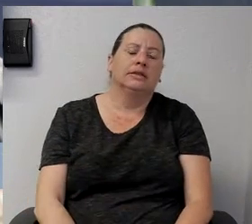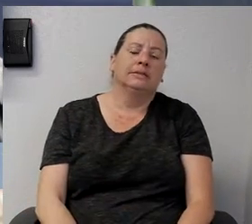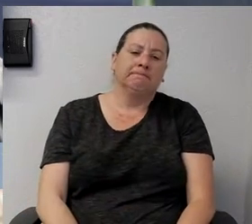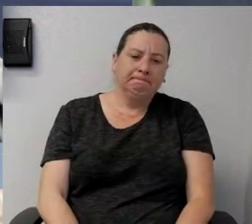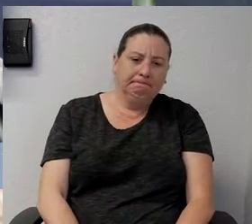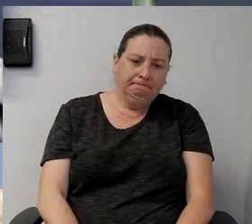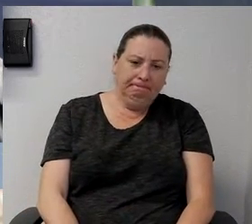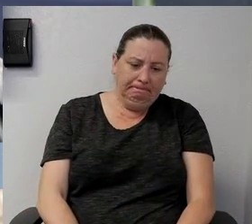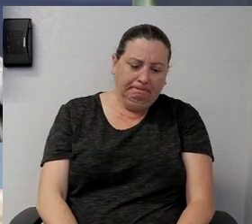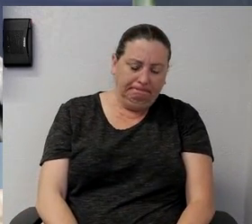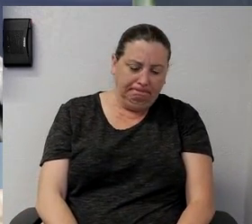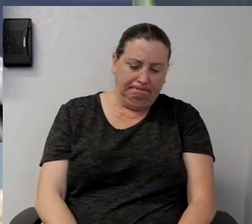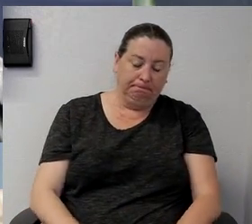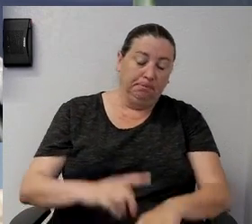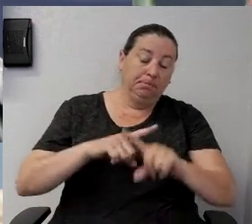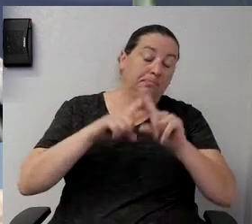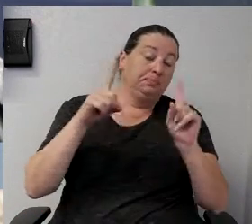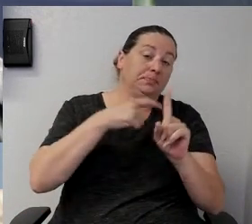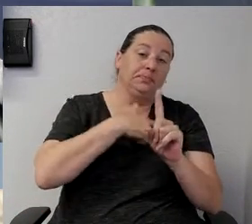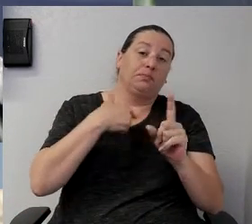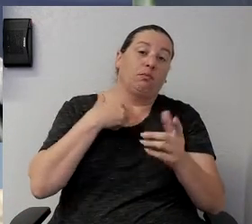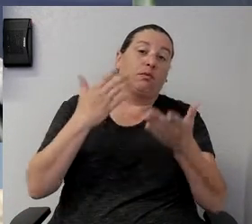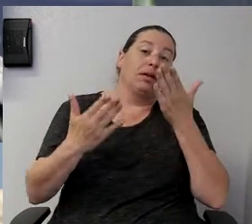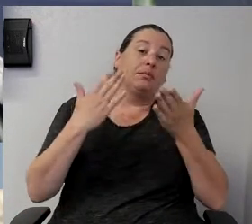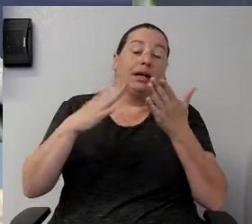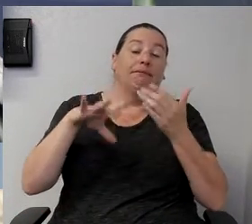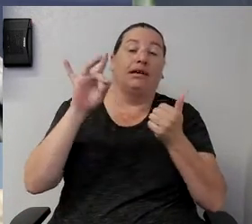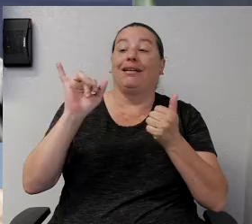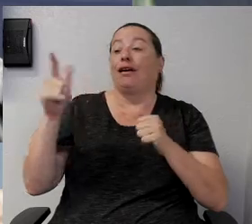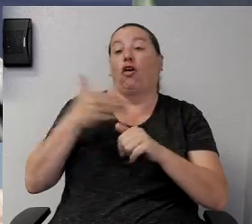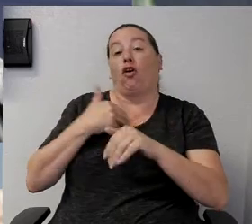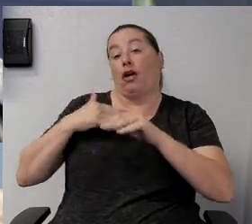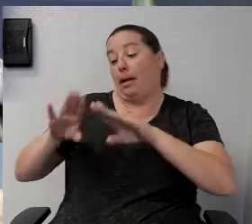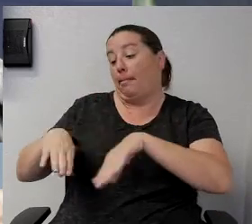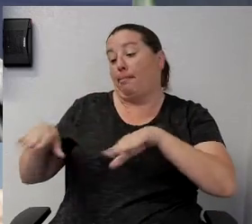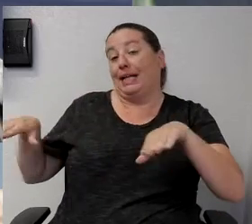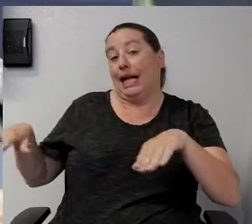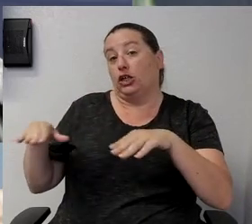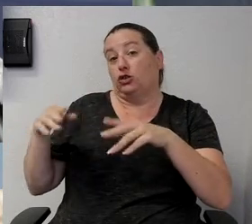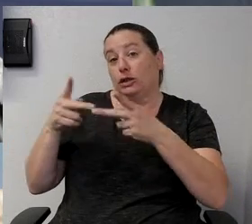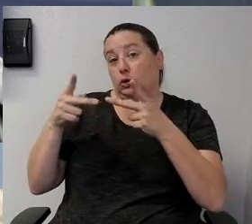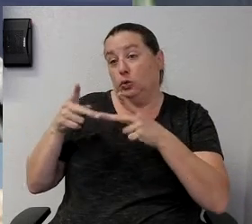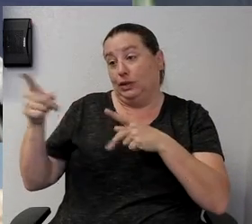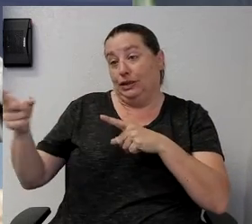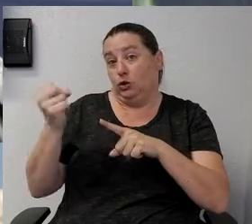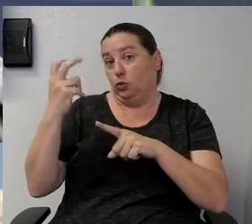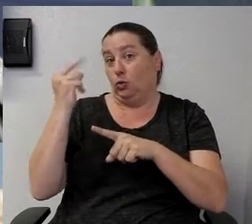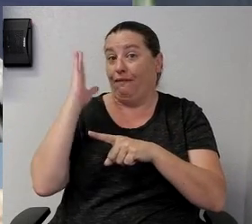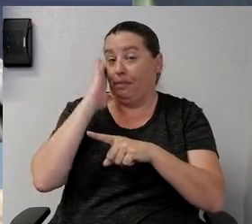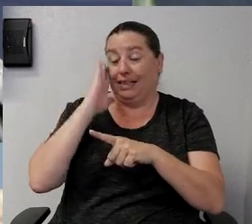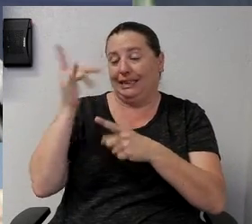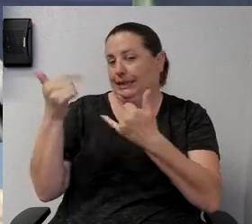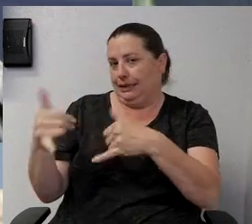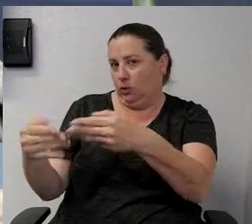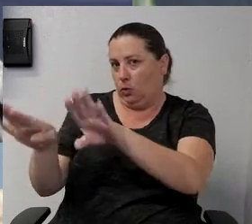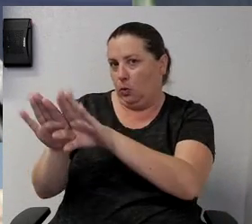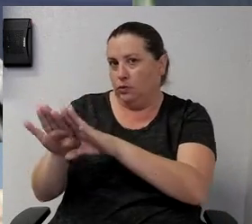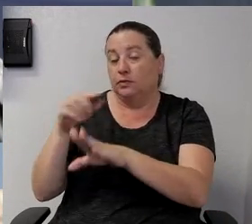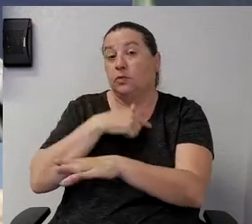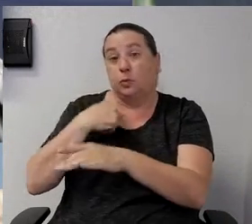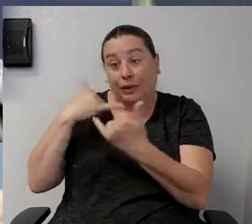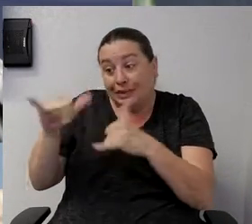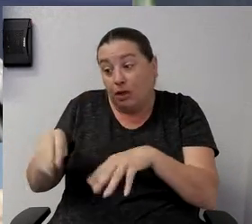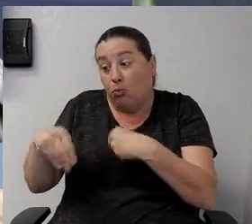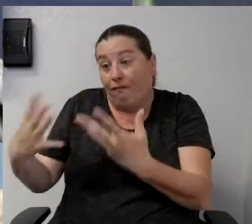that we've you know we might find our pediatric unit the 12 bed unit is still closed we are still providing